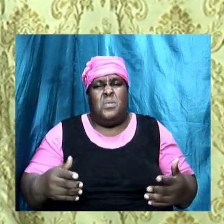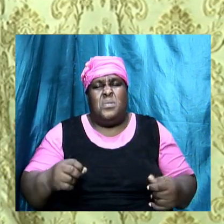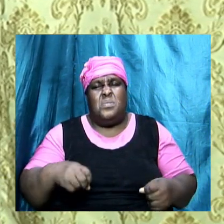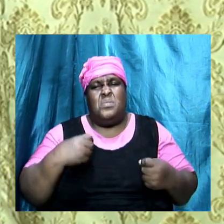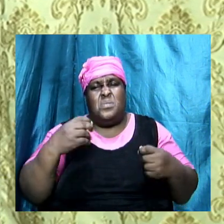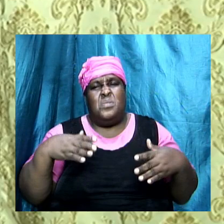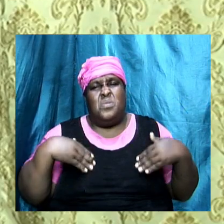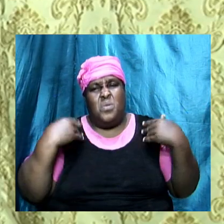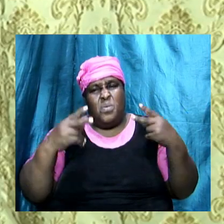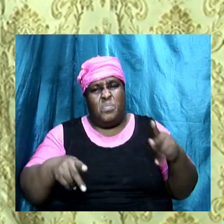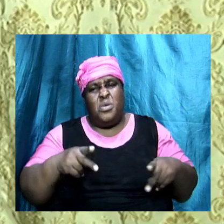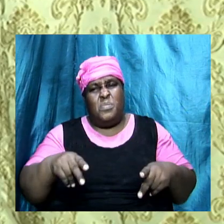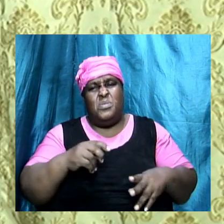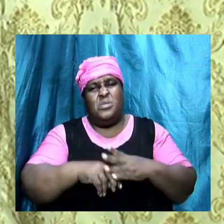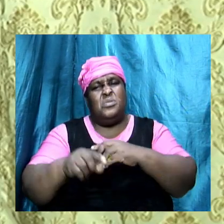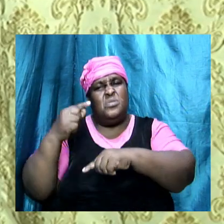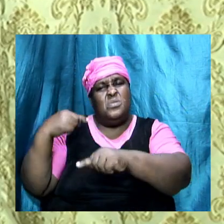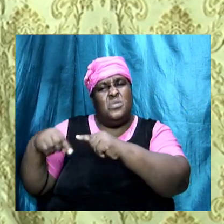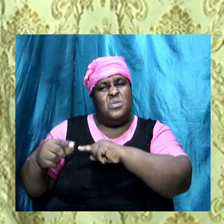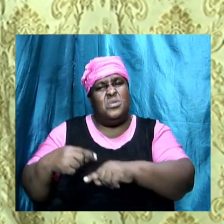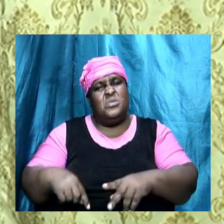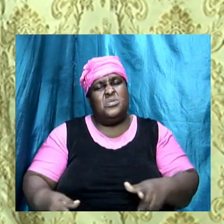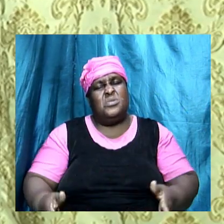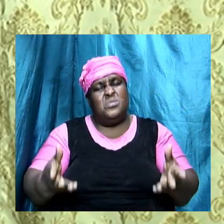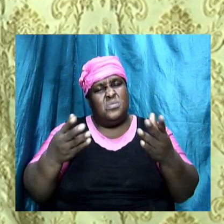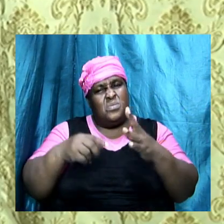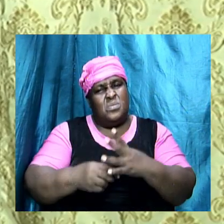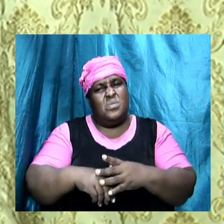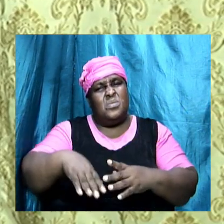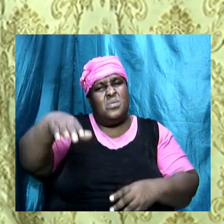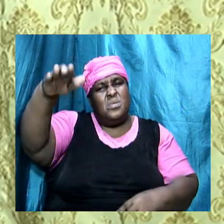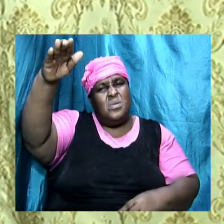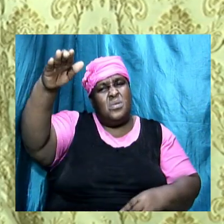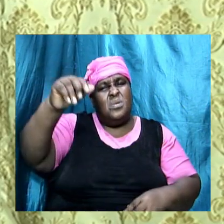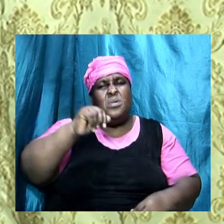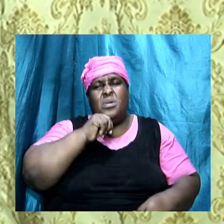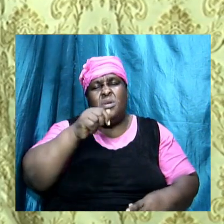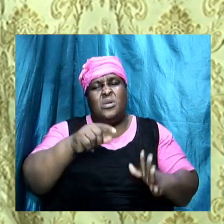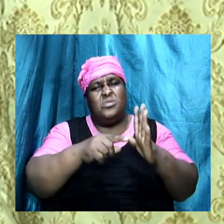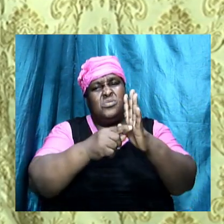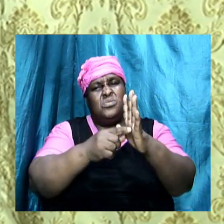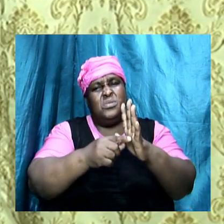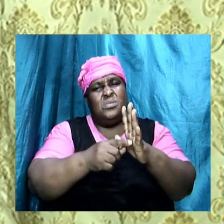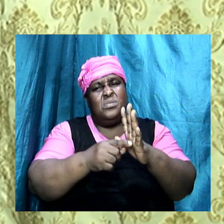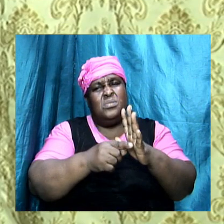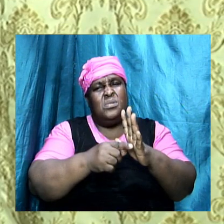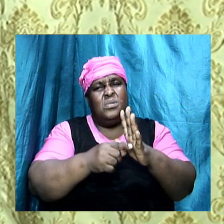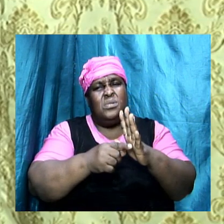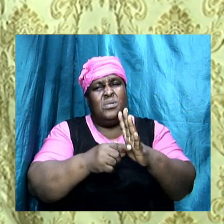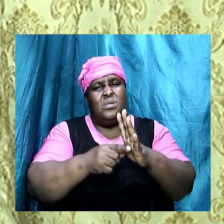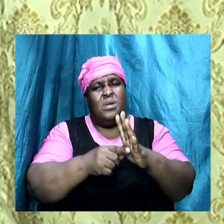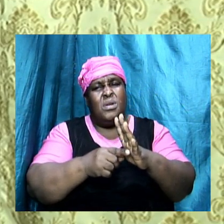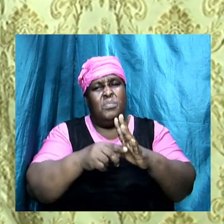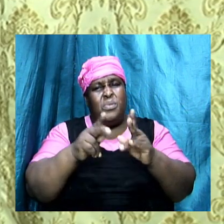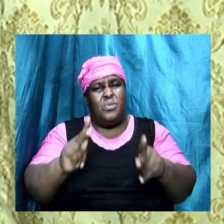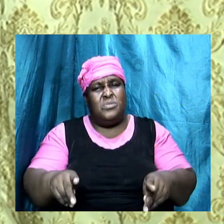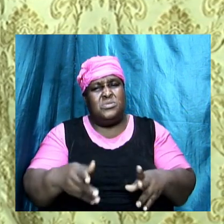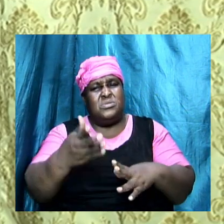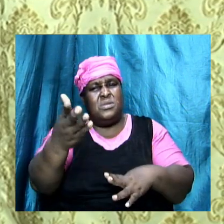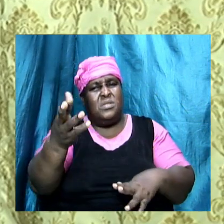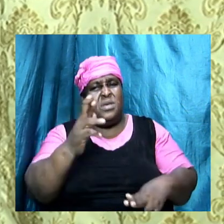generation coming up that are not sure the kind of gender they are of you have